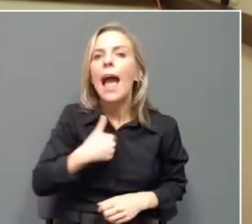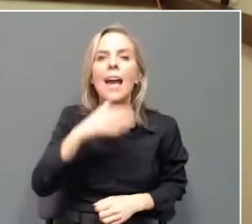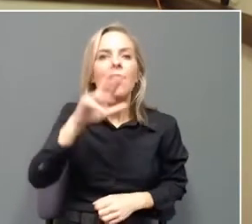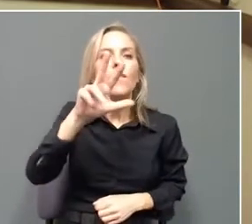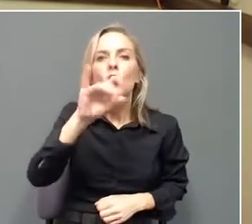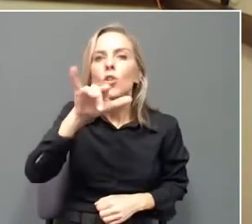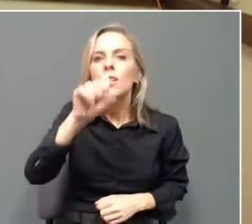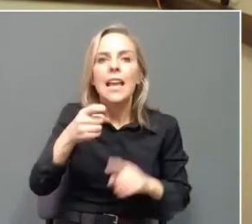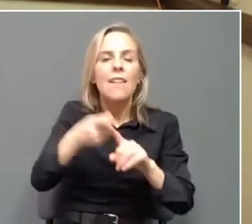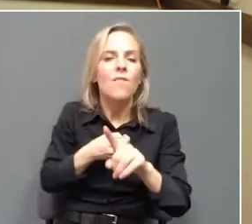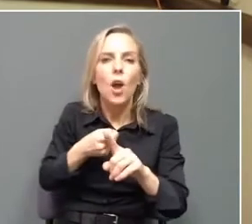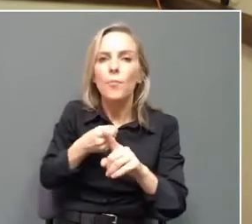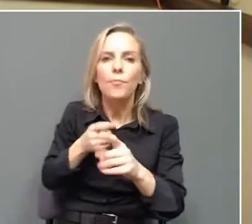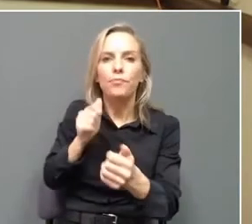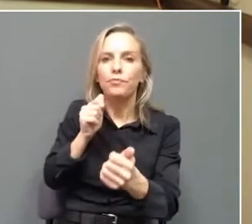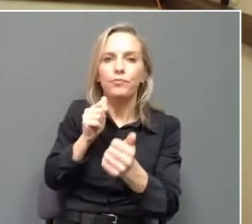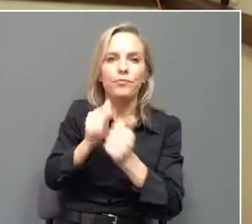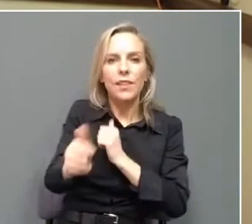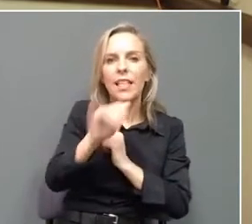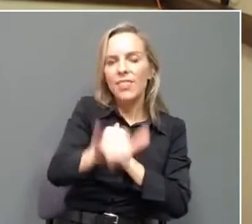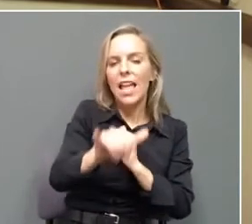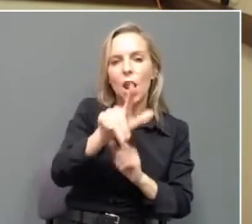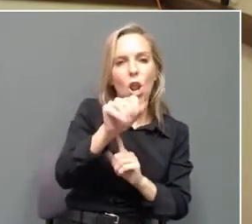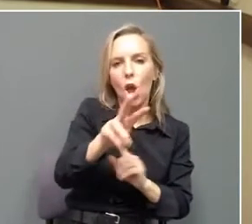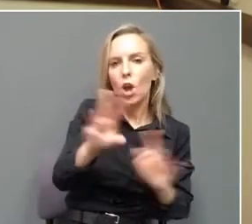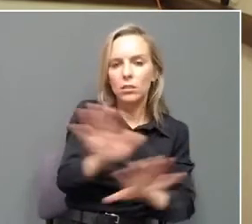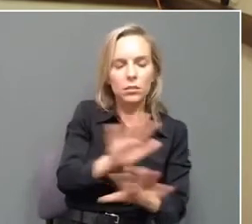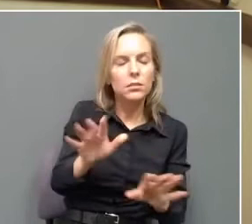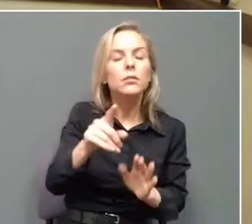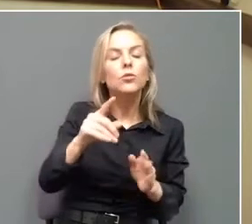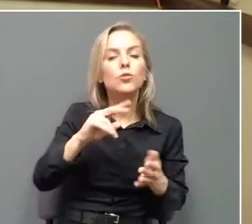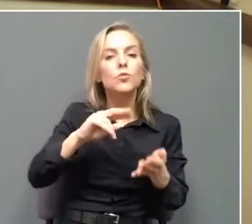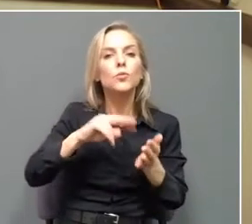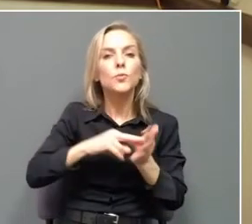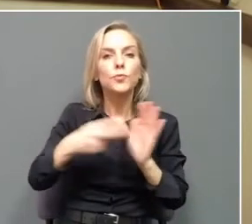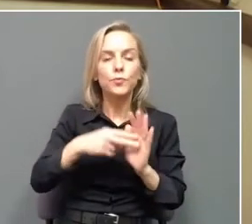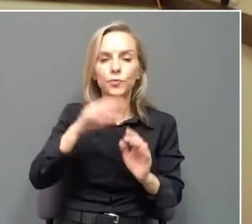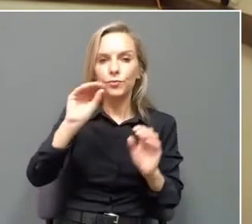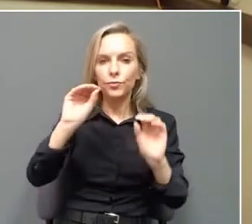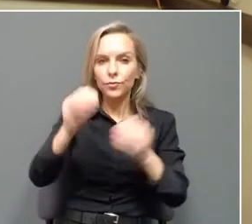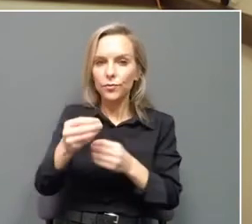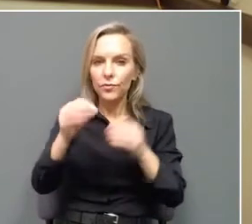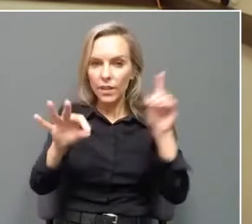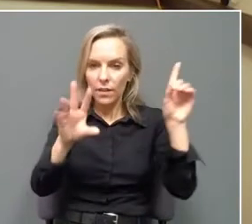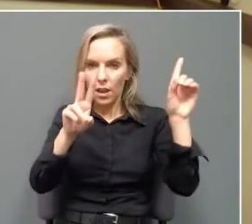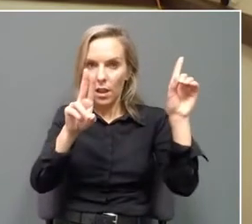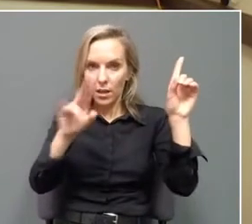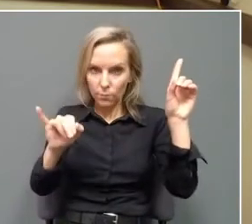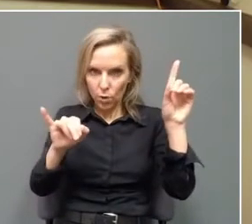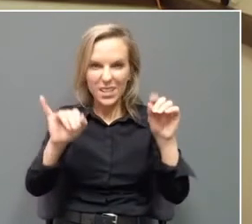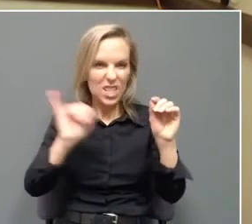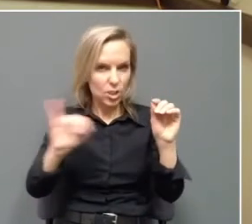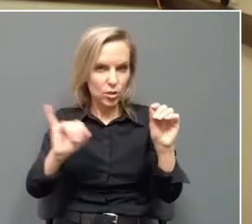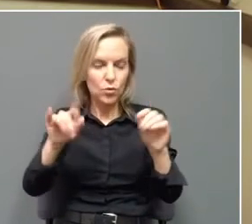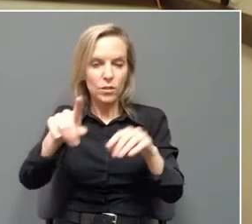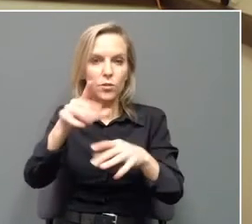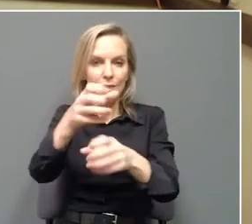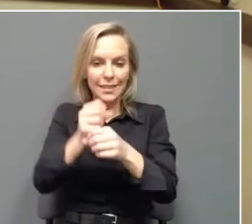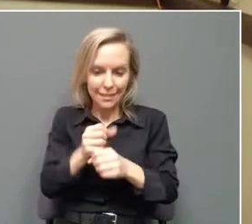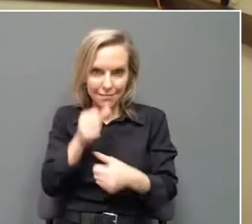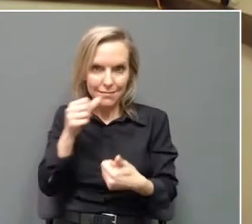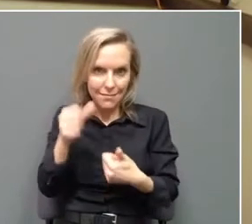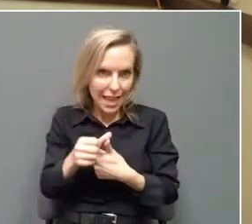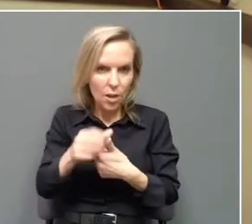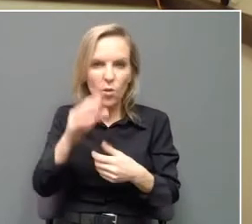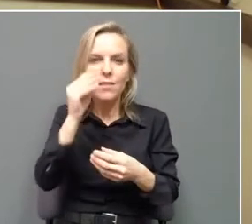passage of that statute. As soon as Office of Unemployment Insurance sends those notices out, we'll give everyone a